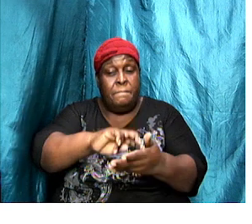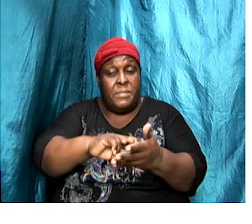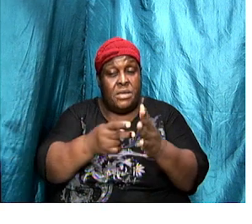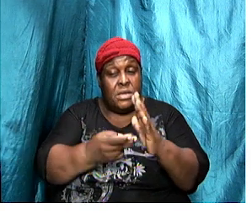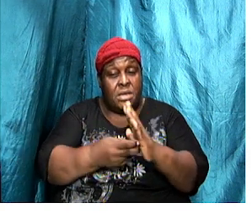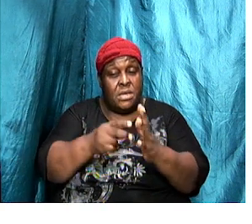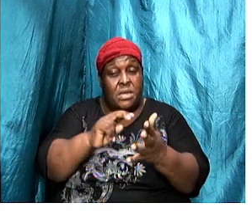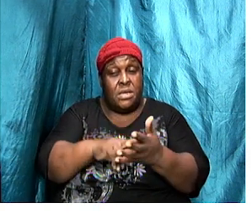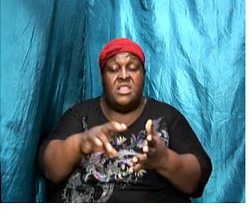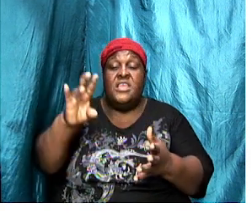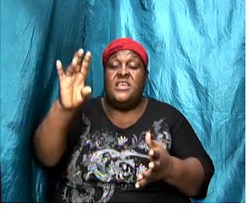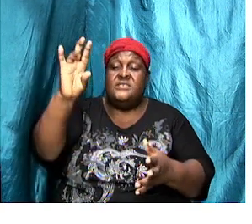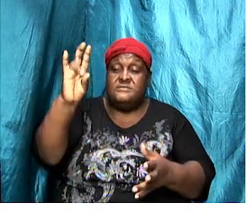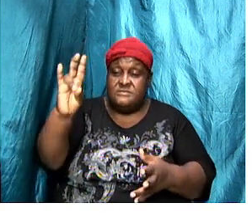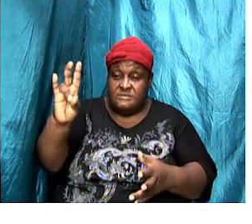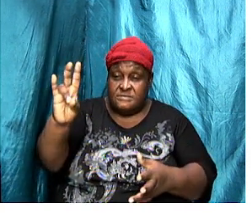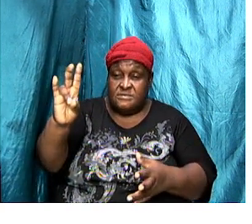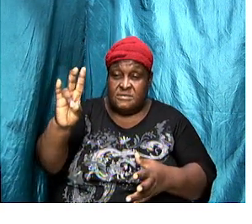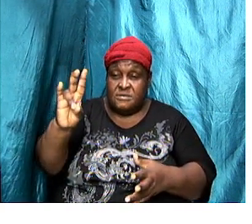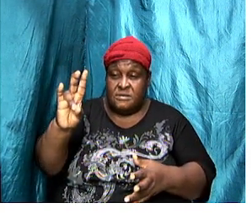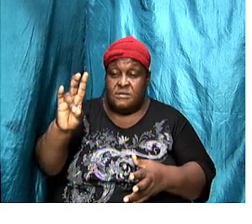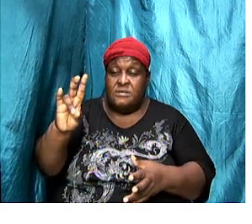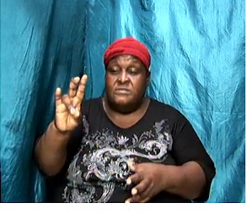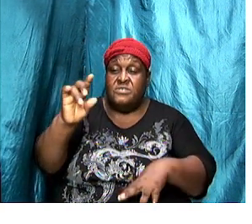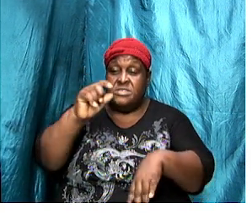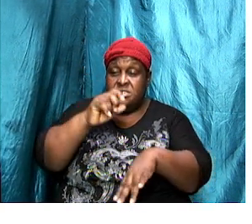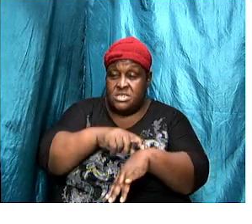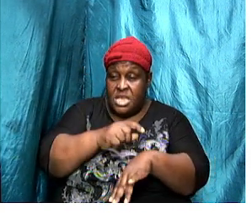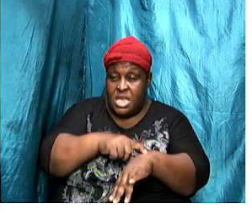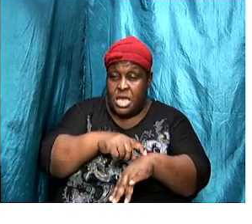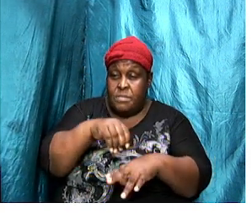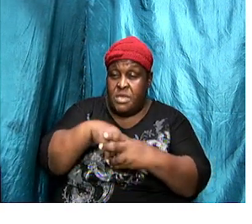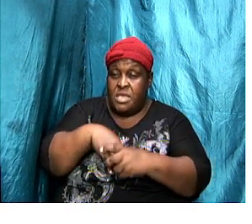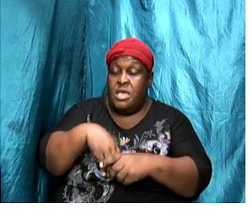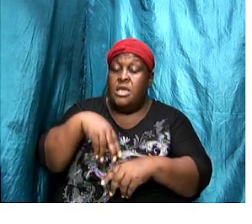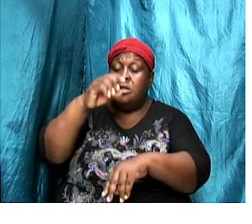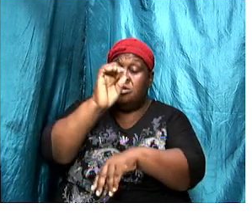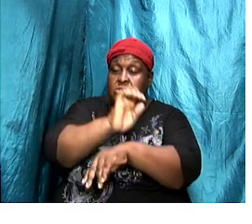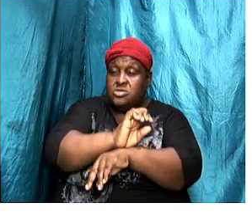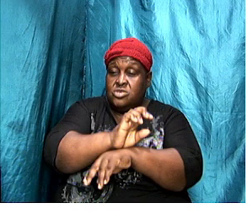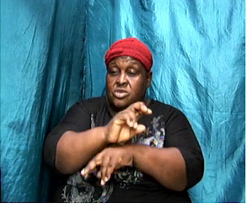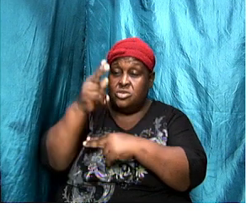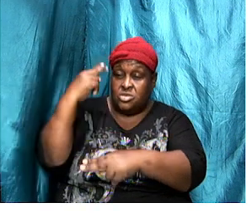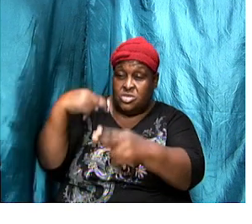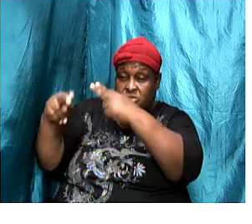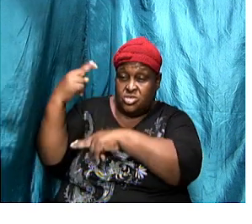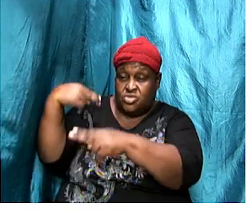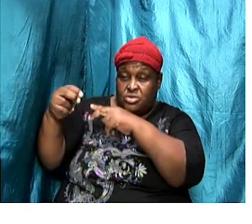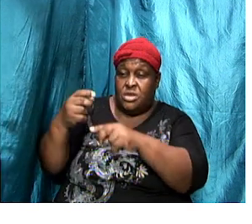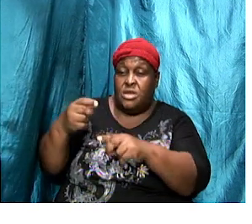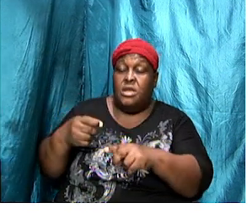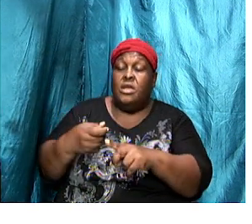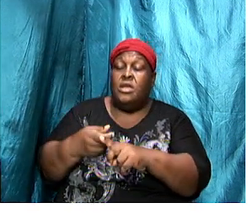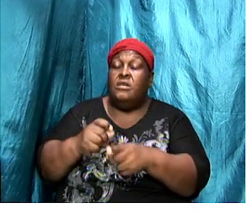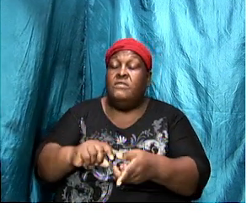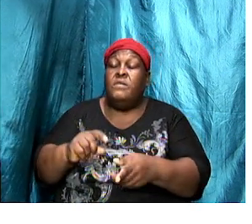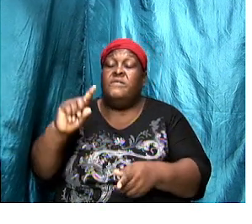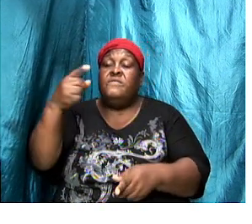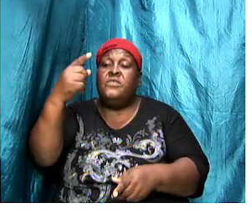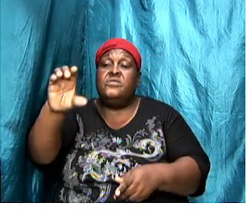seven period in church history from the first century church,